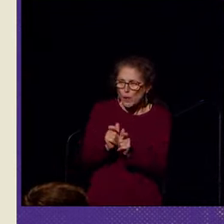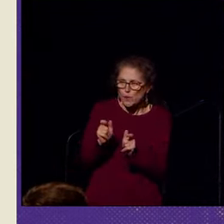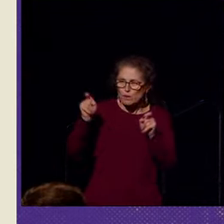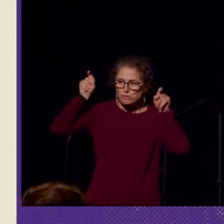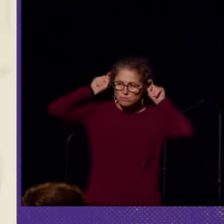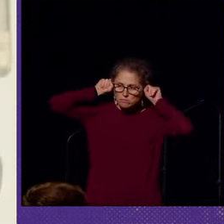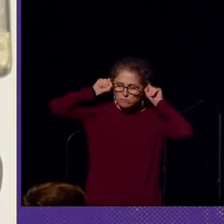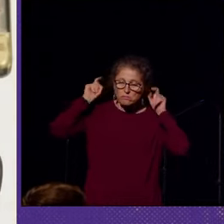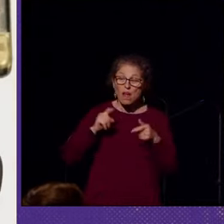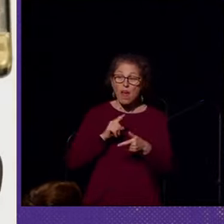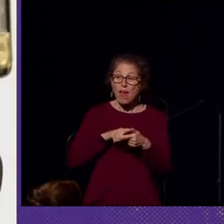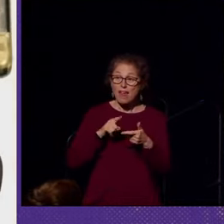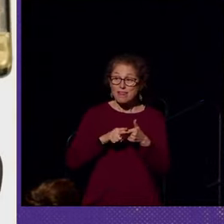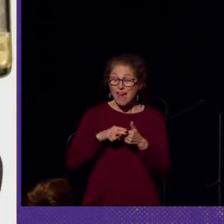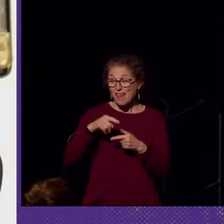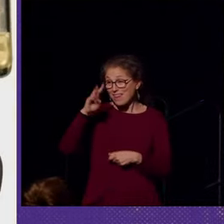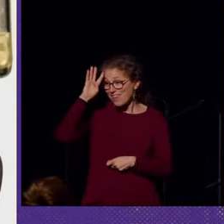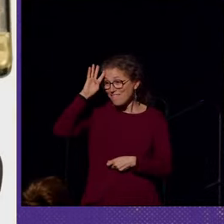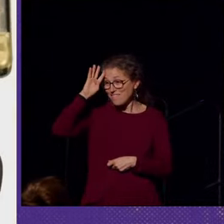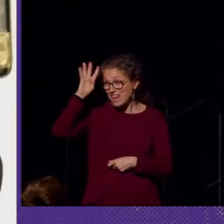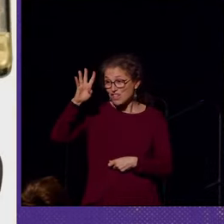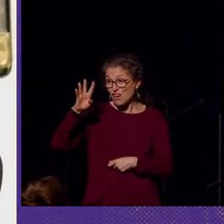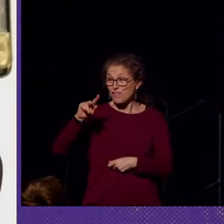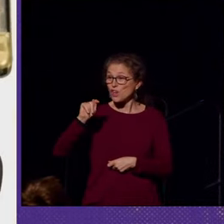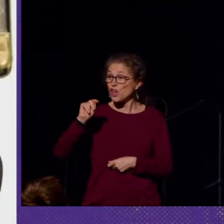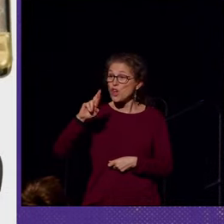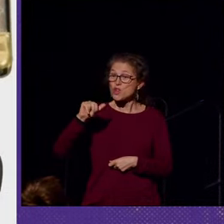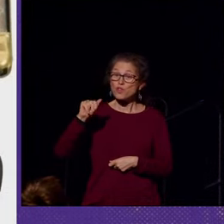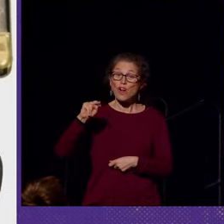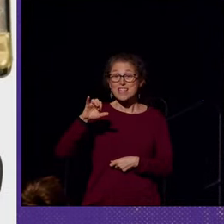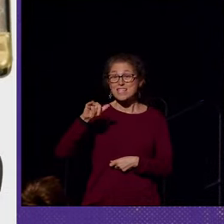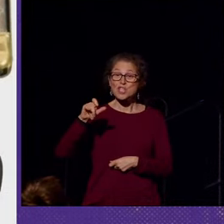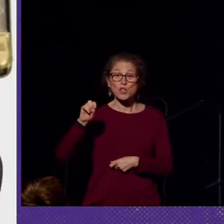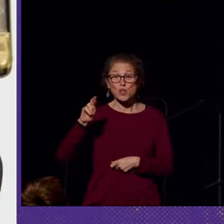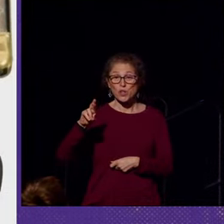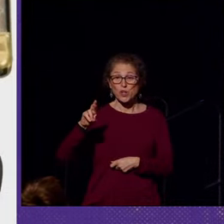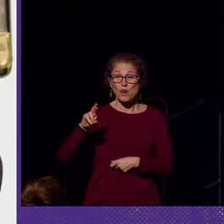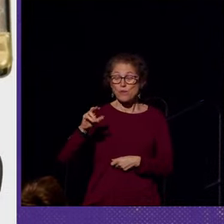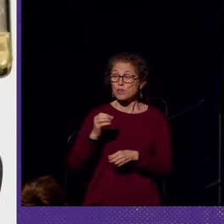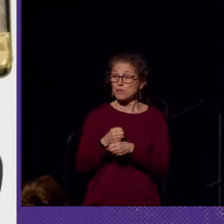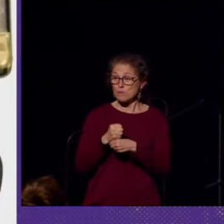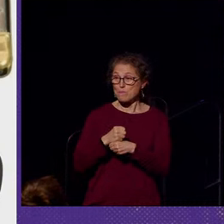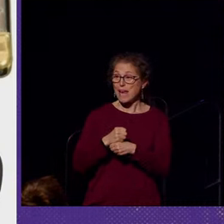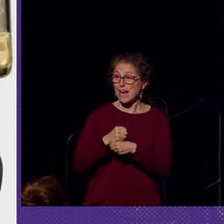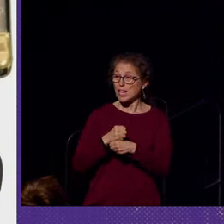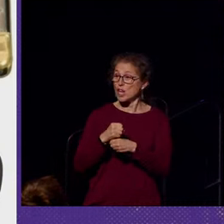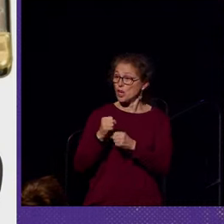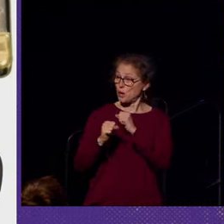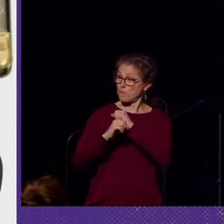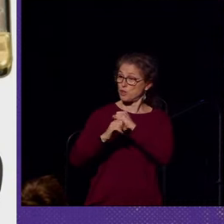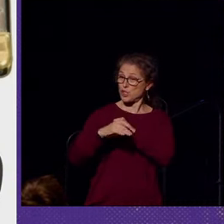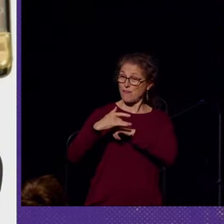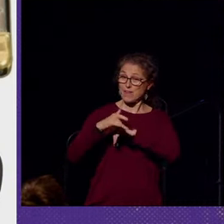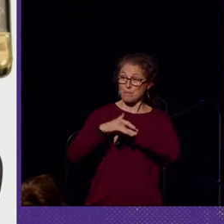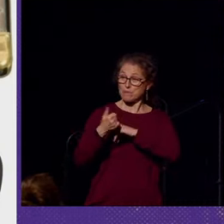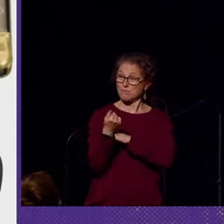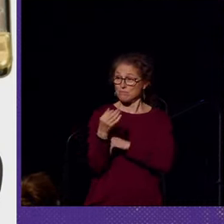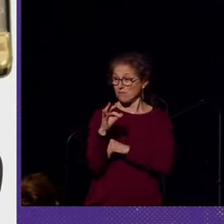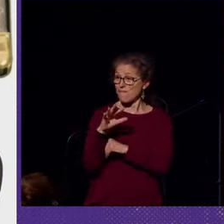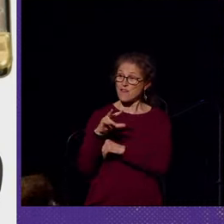And then the invention of the transistor, which was made commercially available in 1952,